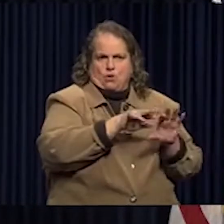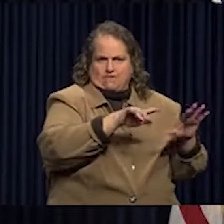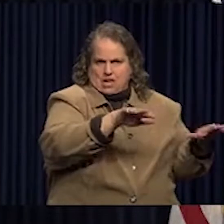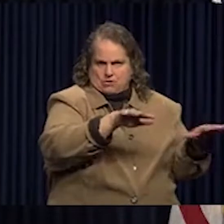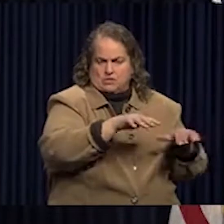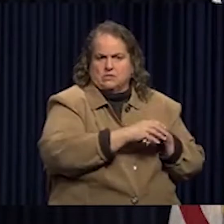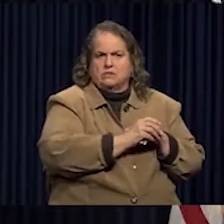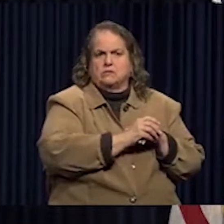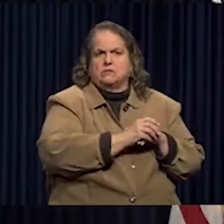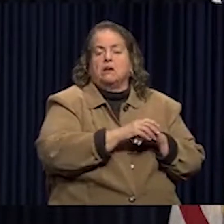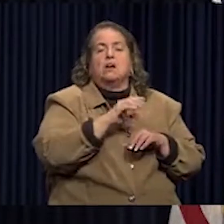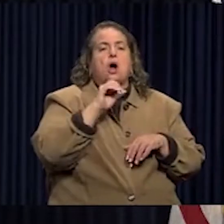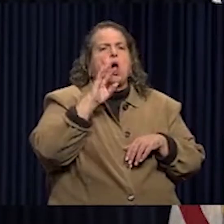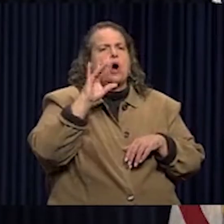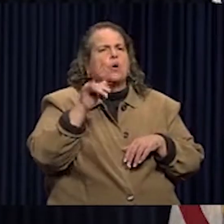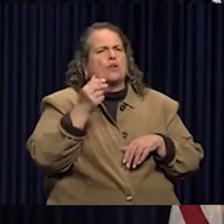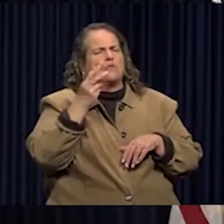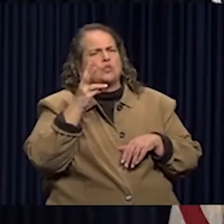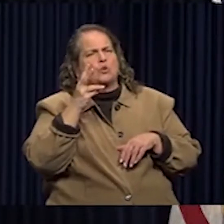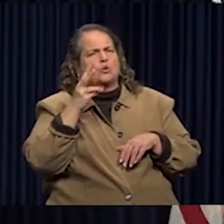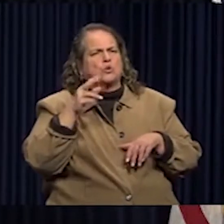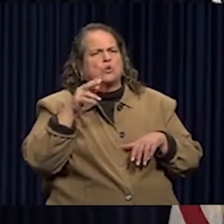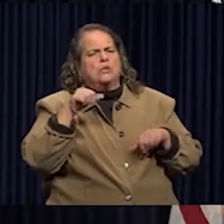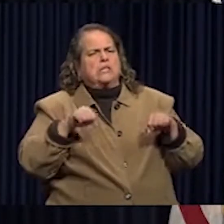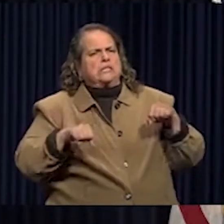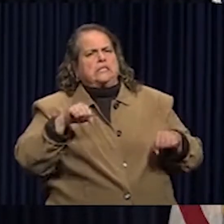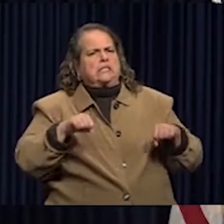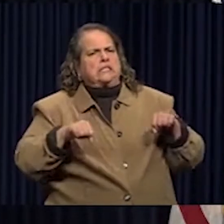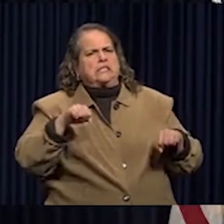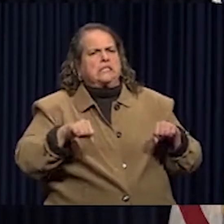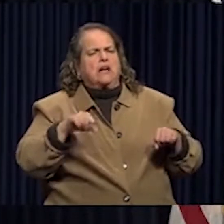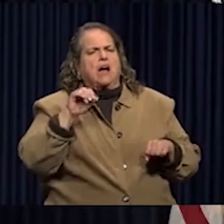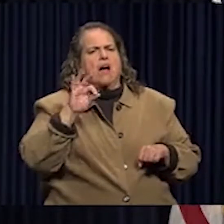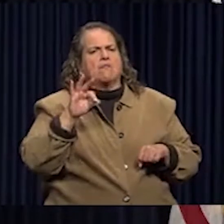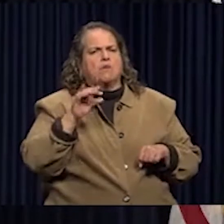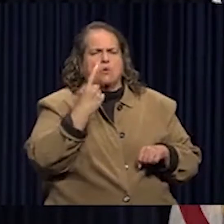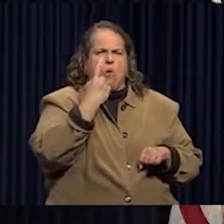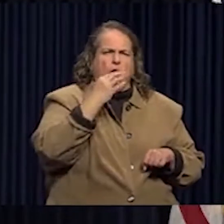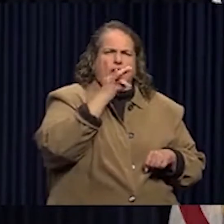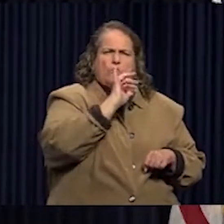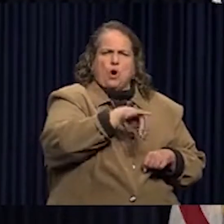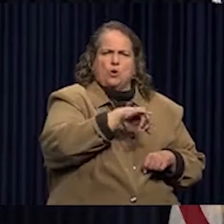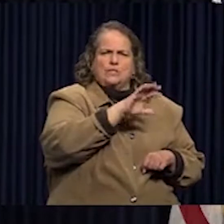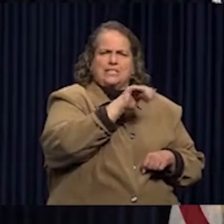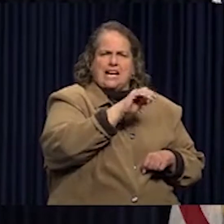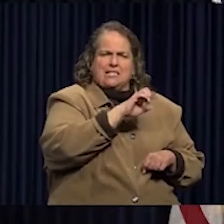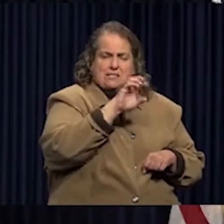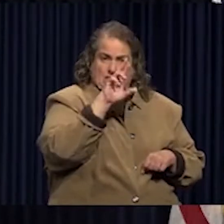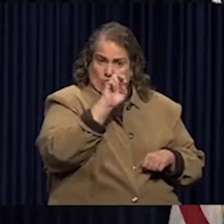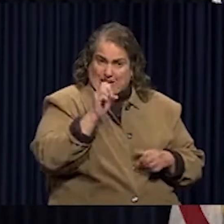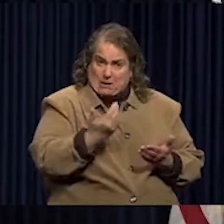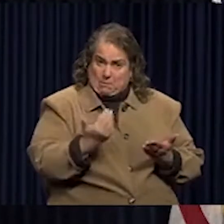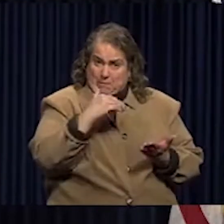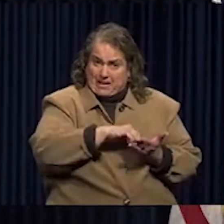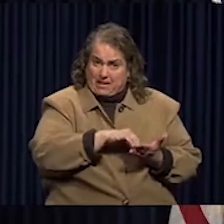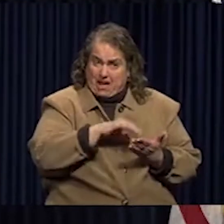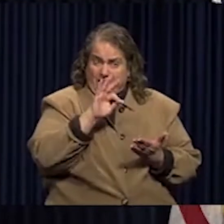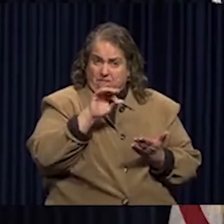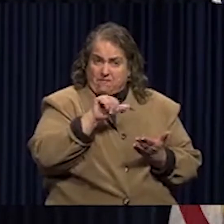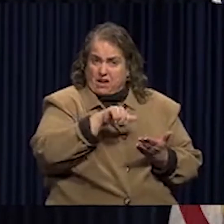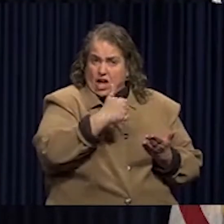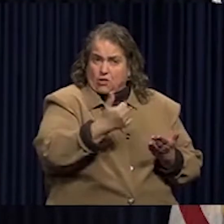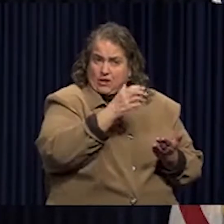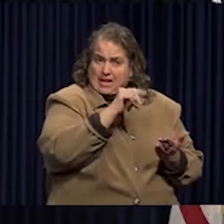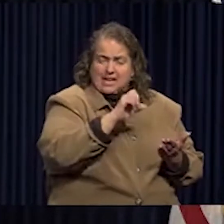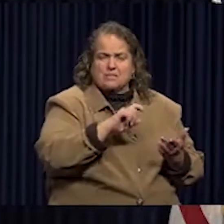only a little bit uncertainty in whether one of those is a repeat of another, but we